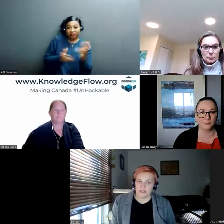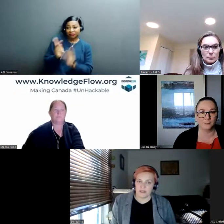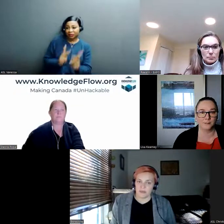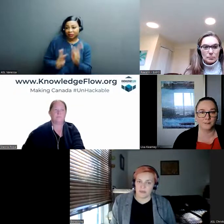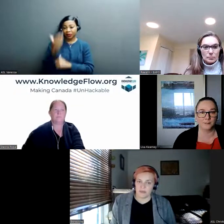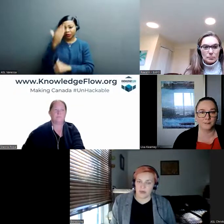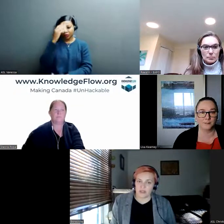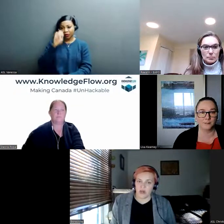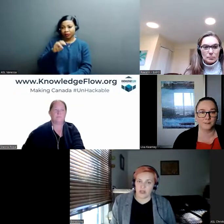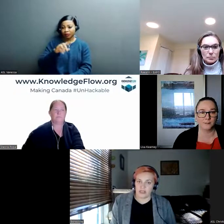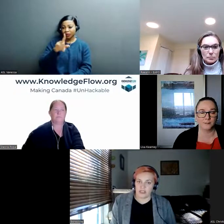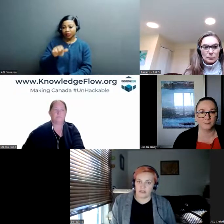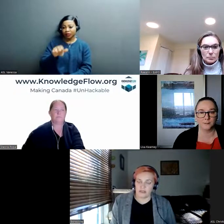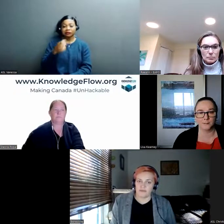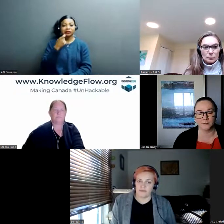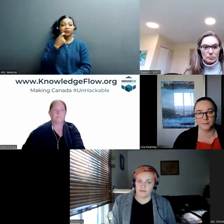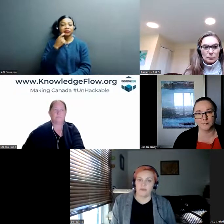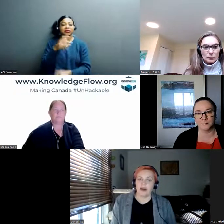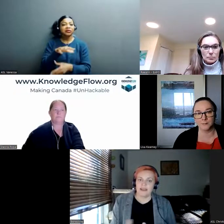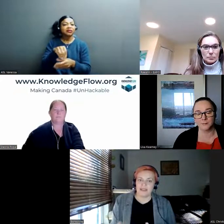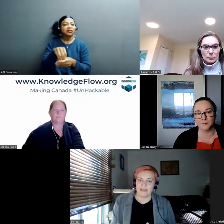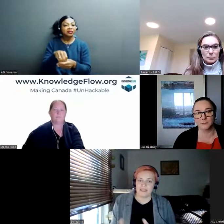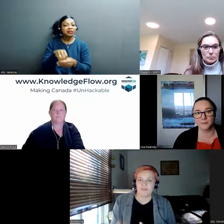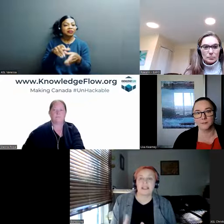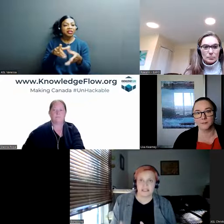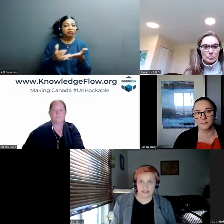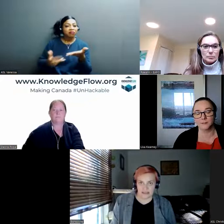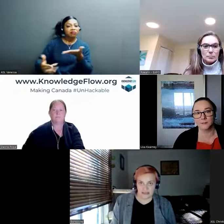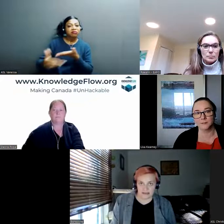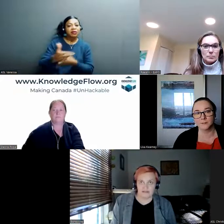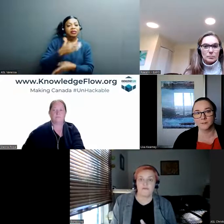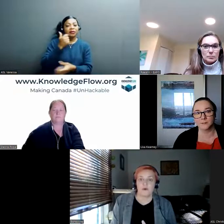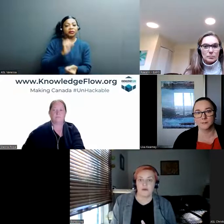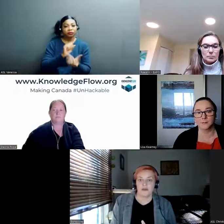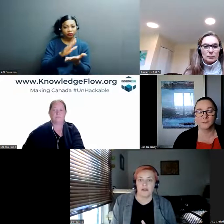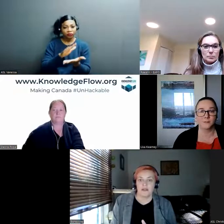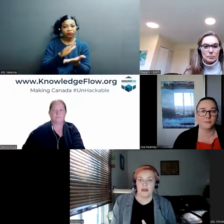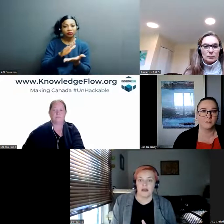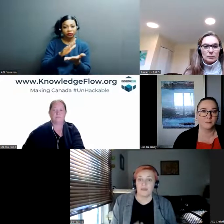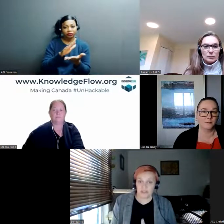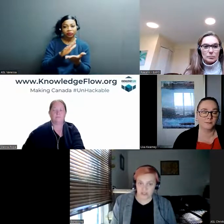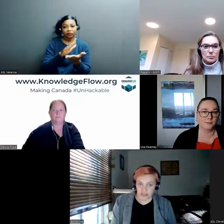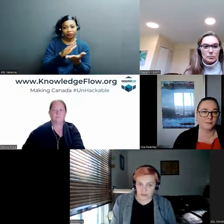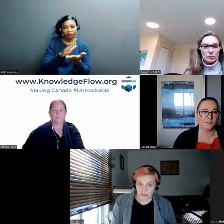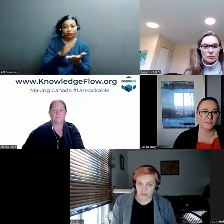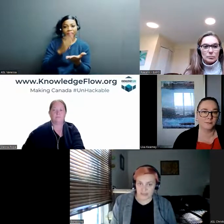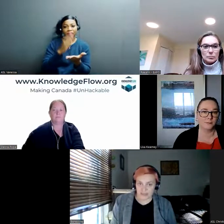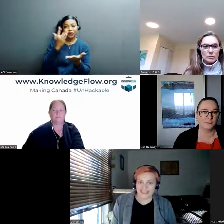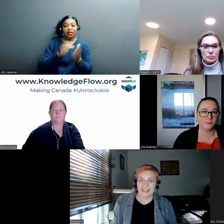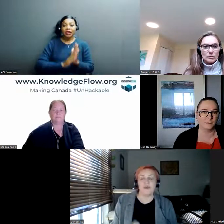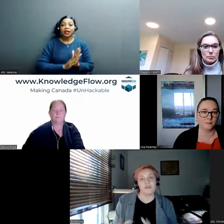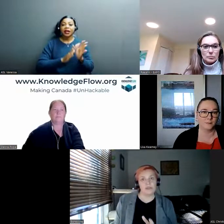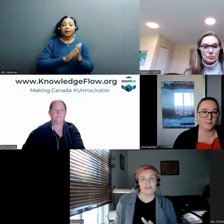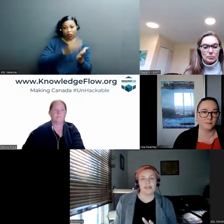recently you worked on kind of compiling best practices for building digital literacy,